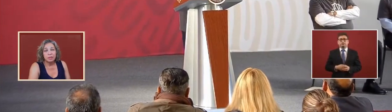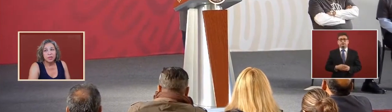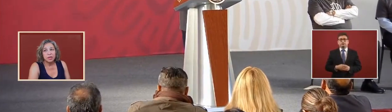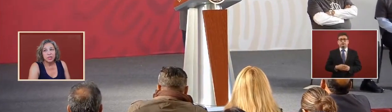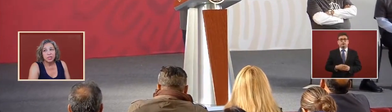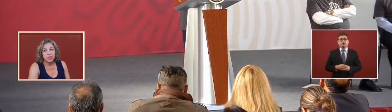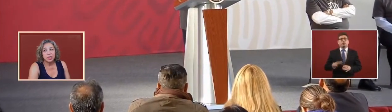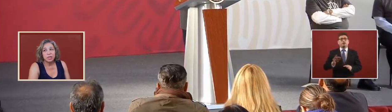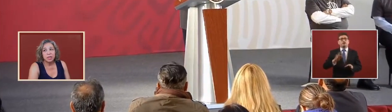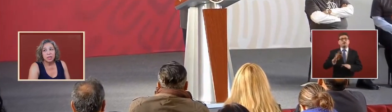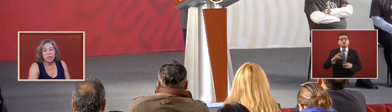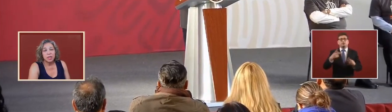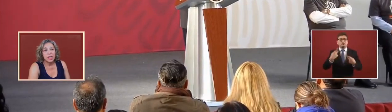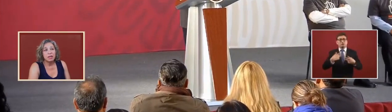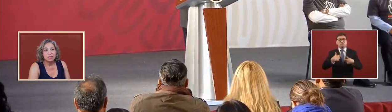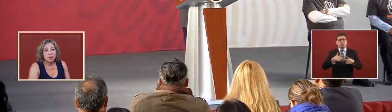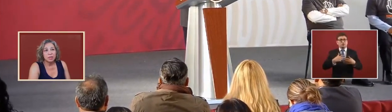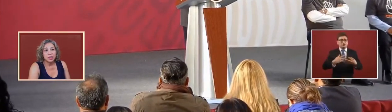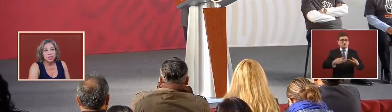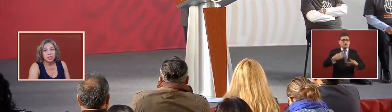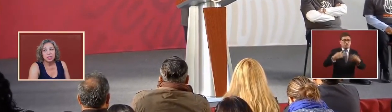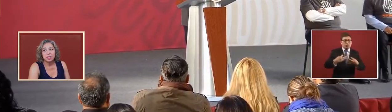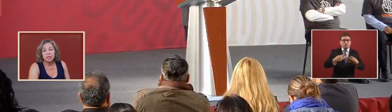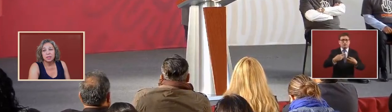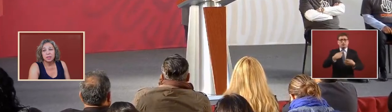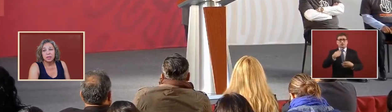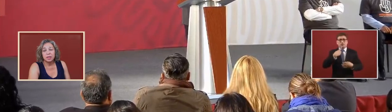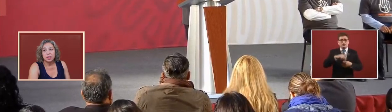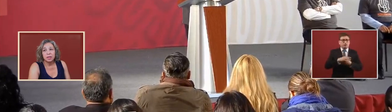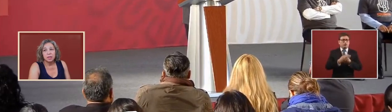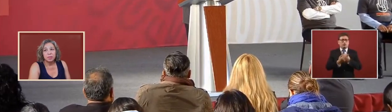sabotages legal sabotages